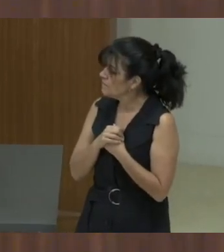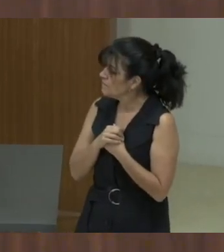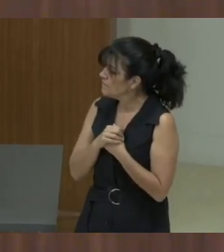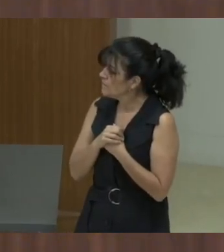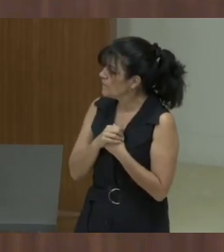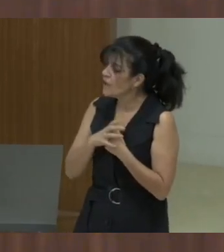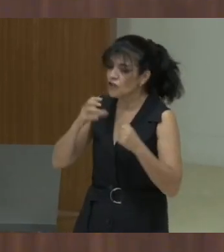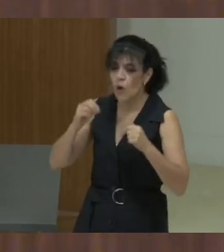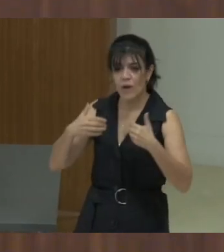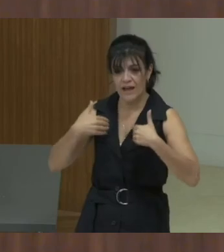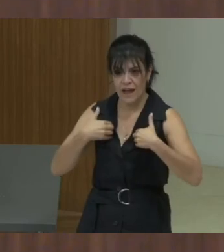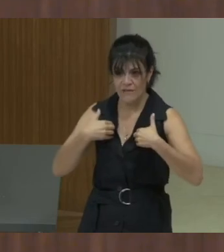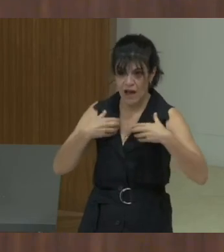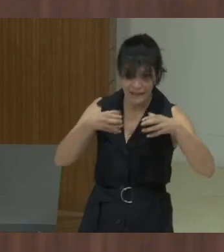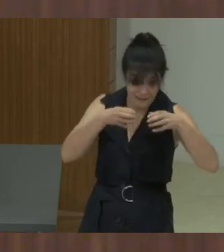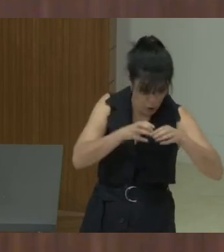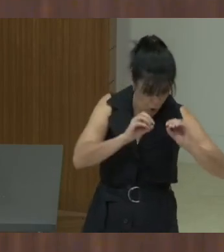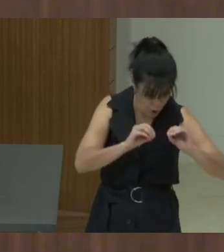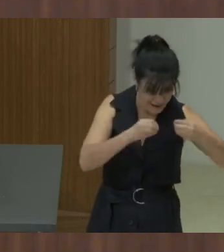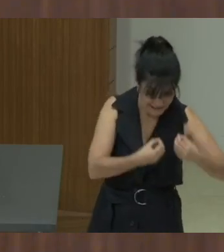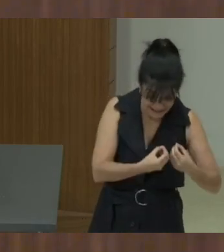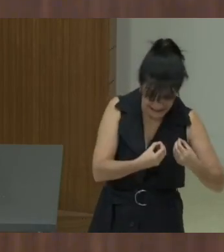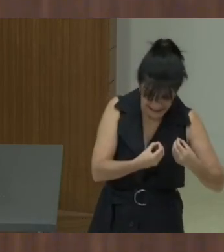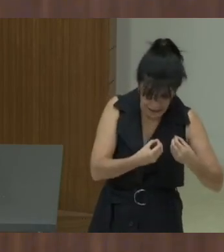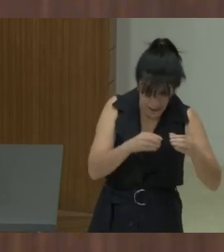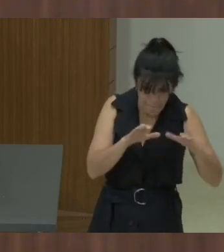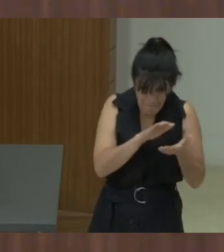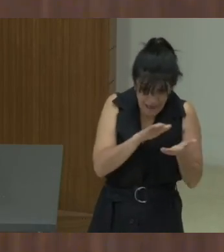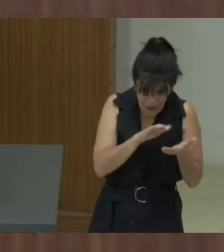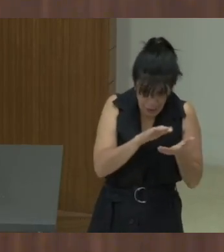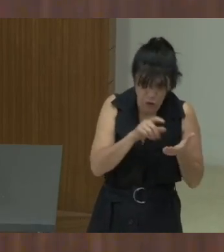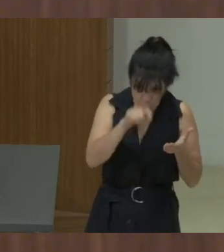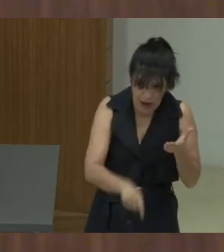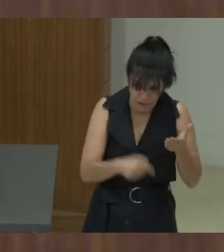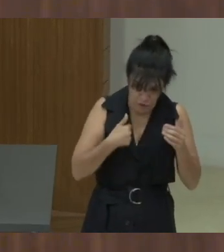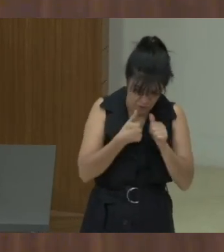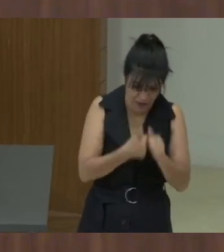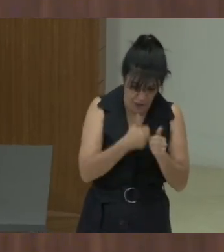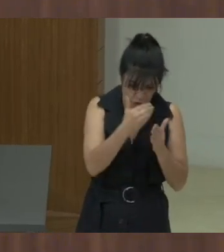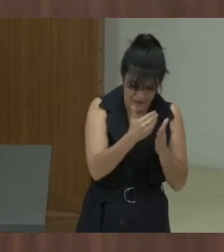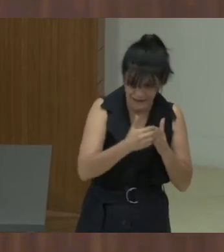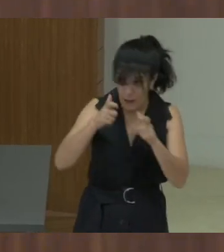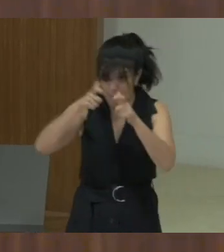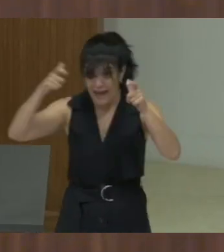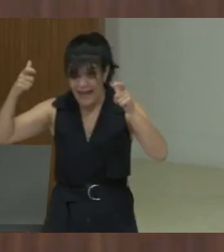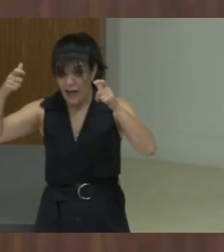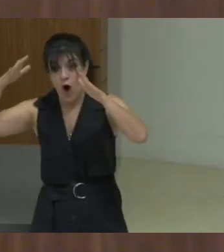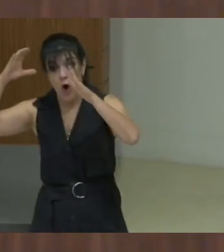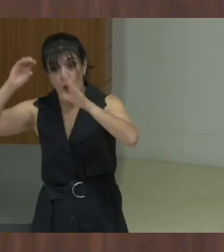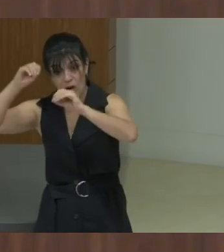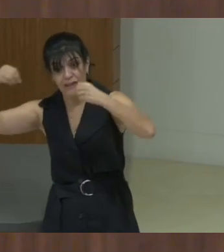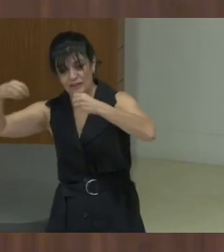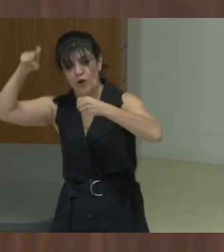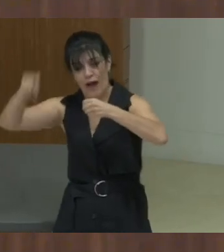guideline. So, if you are a small organization, minimum, this must be there and if you are a big organization, this is the kind of,